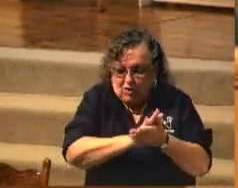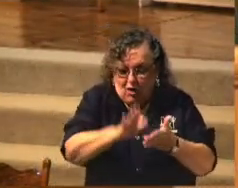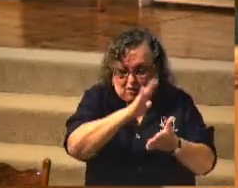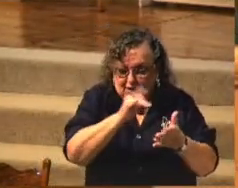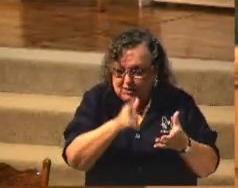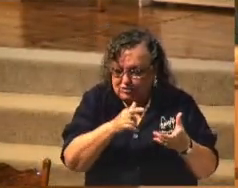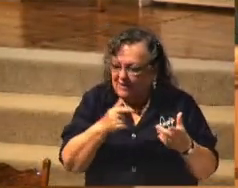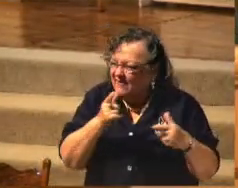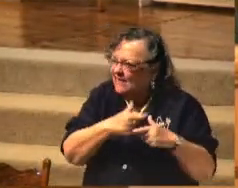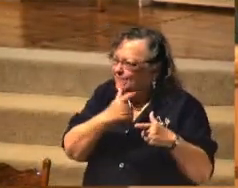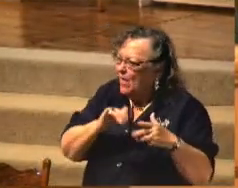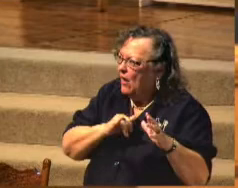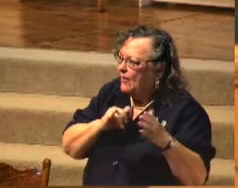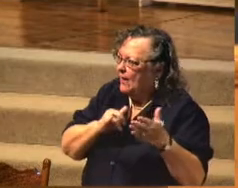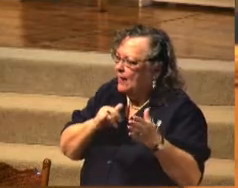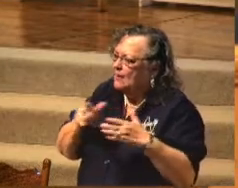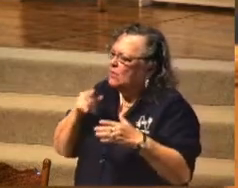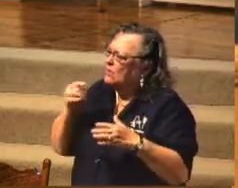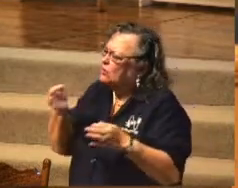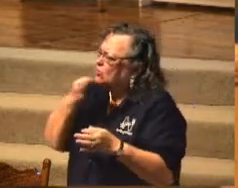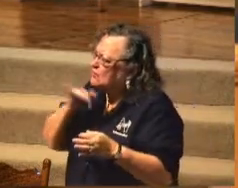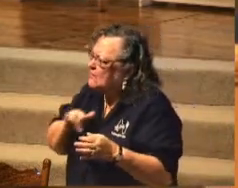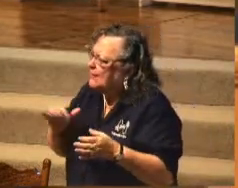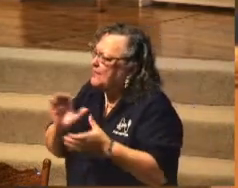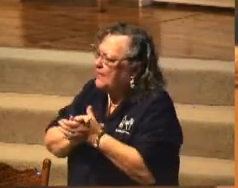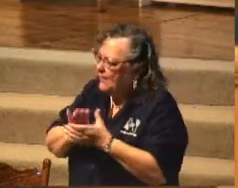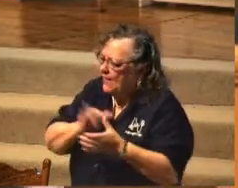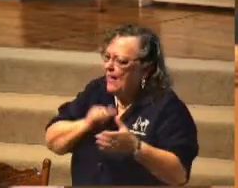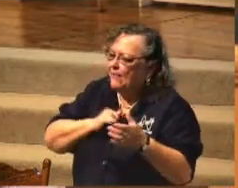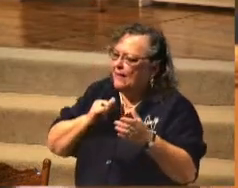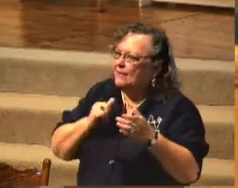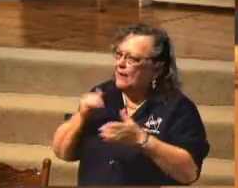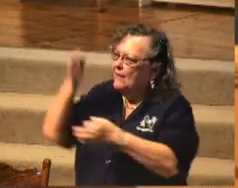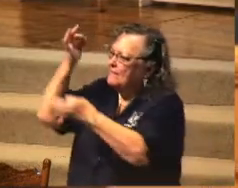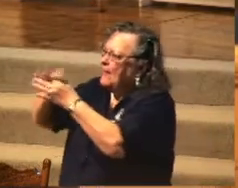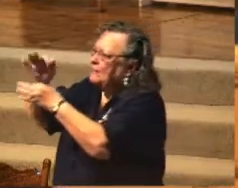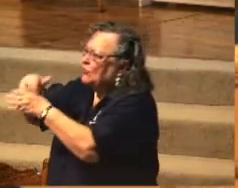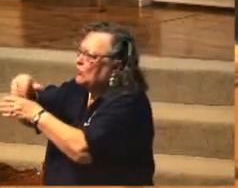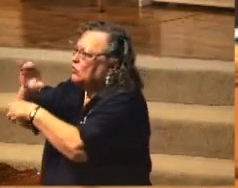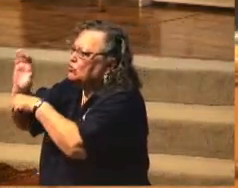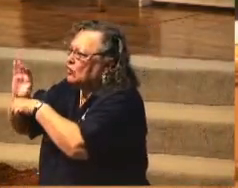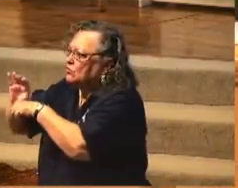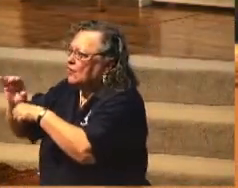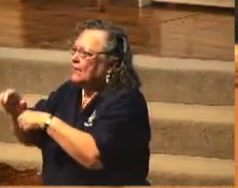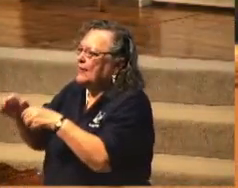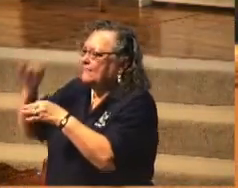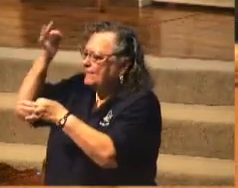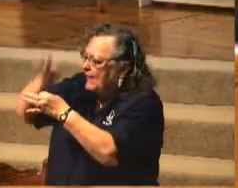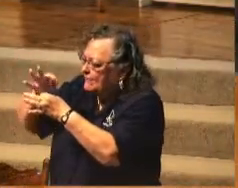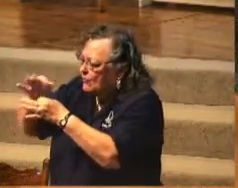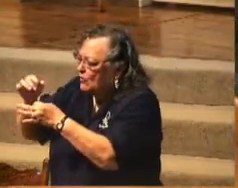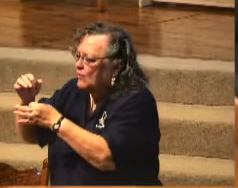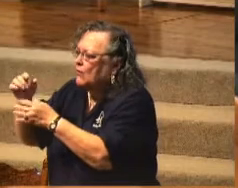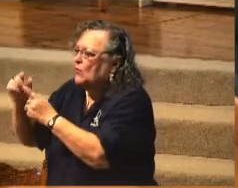and you say, you know, as soon as I get married, I'll get faithful in church and I'll get faithful in the Word of God and I'll settle down when I have,